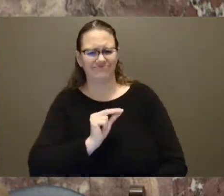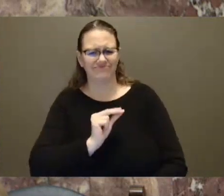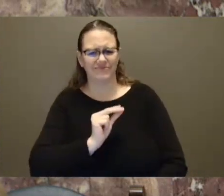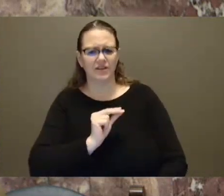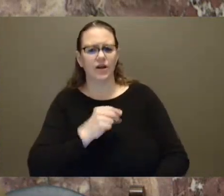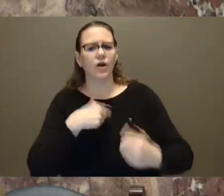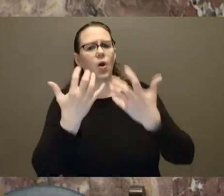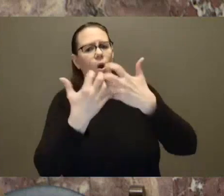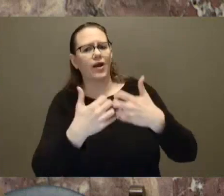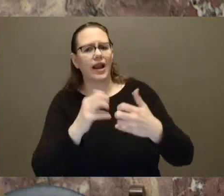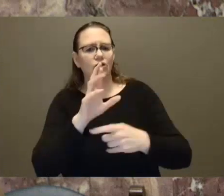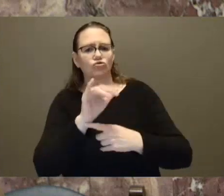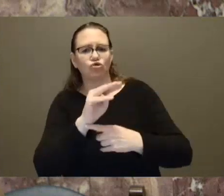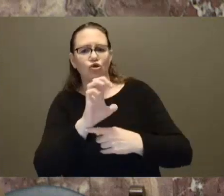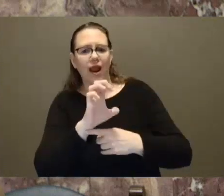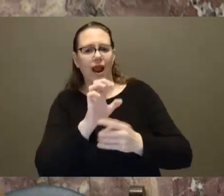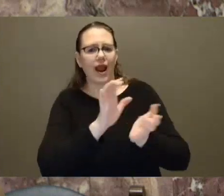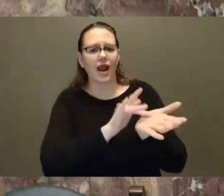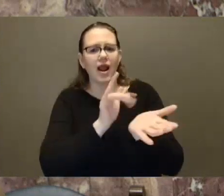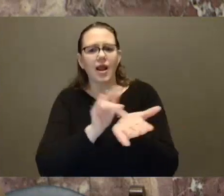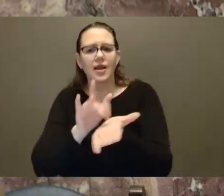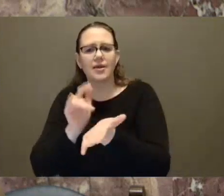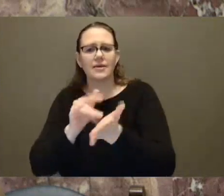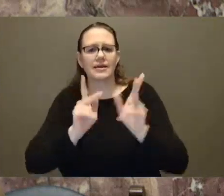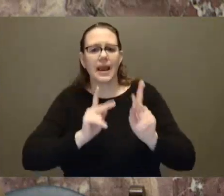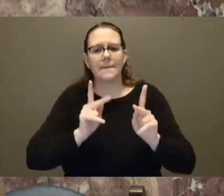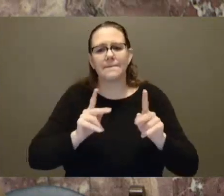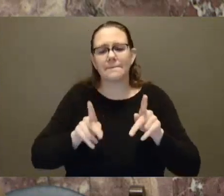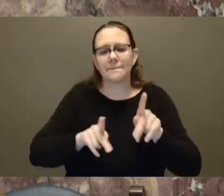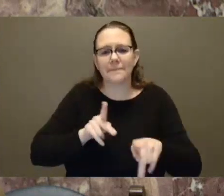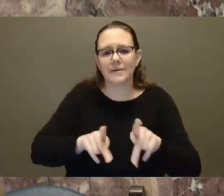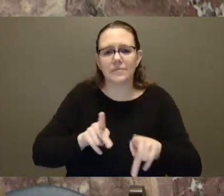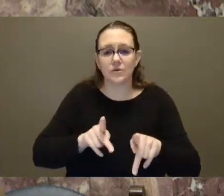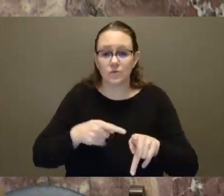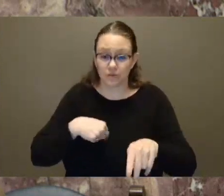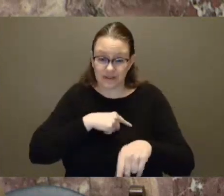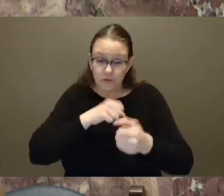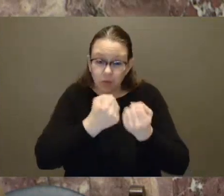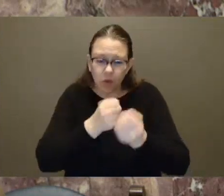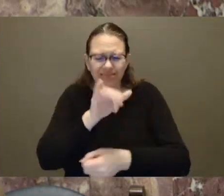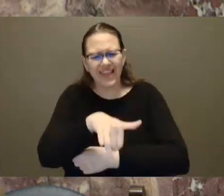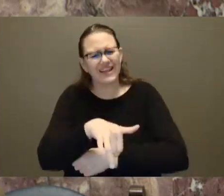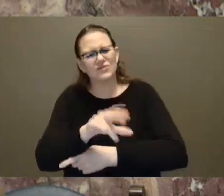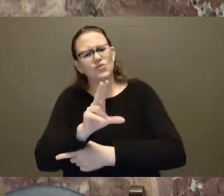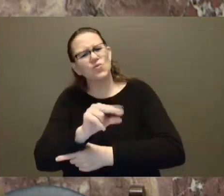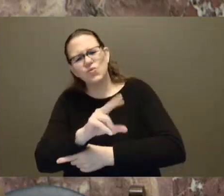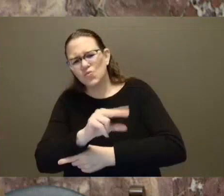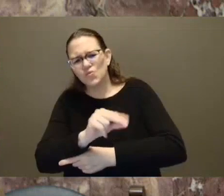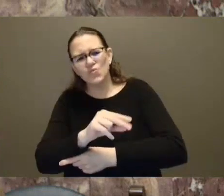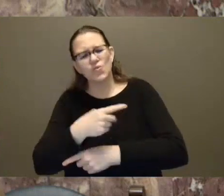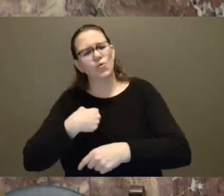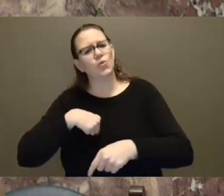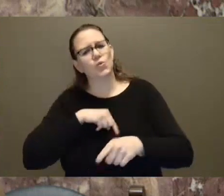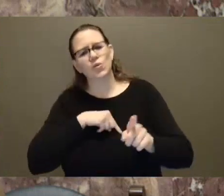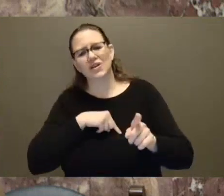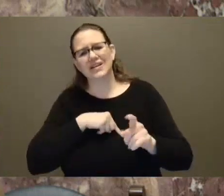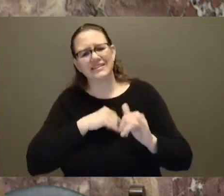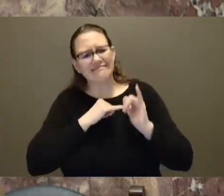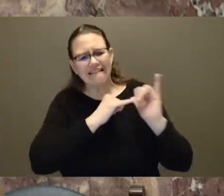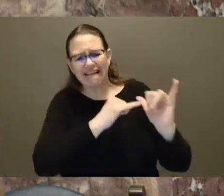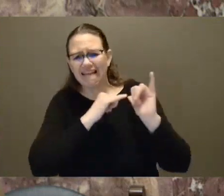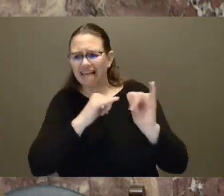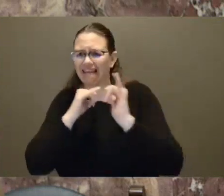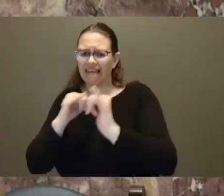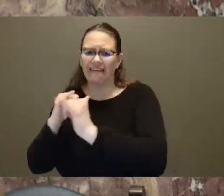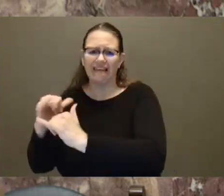suggest that we're not just as concerned is—I mean, everybody in this House, every single person in this